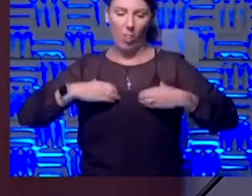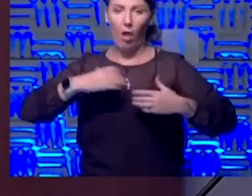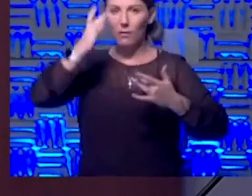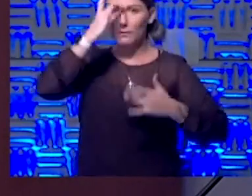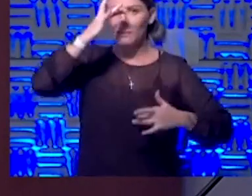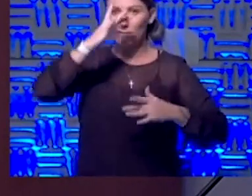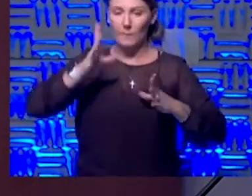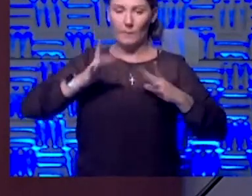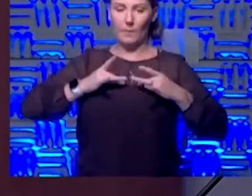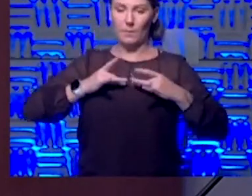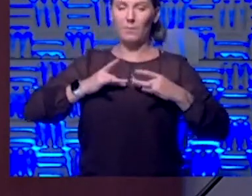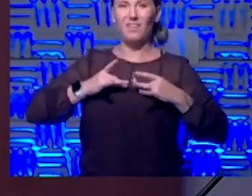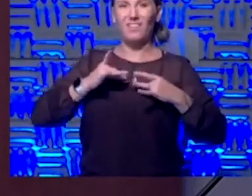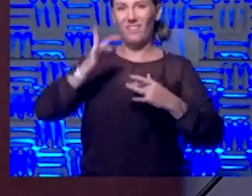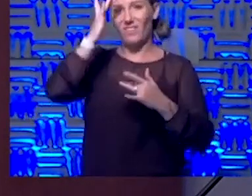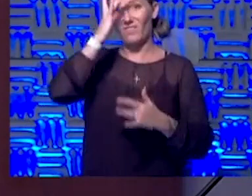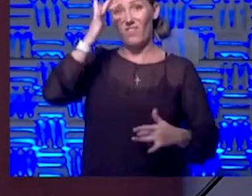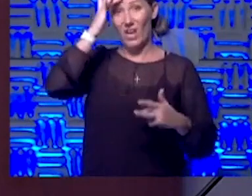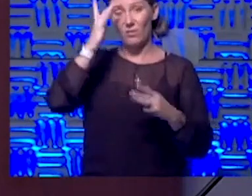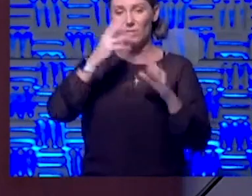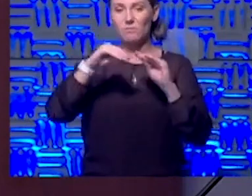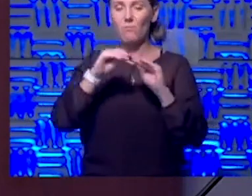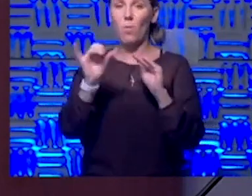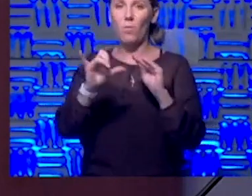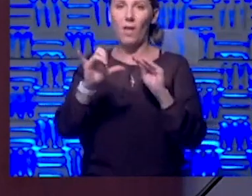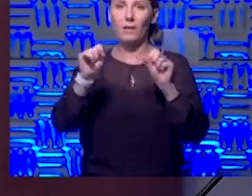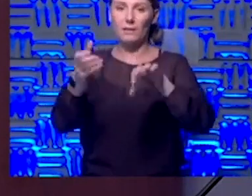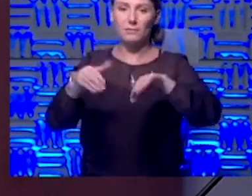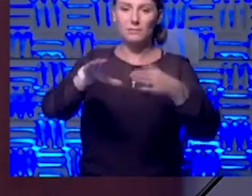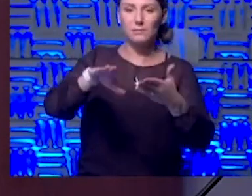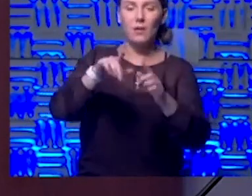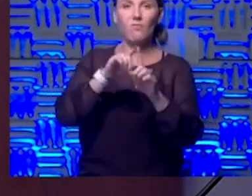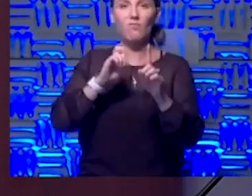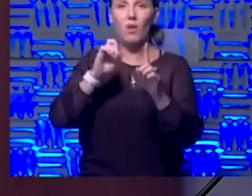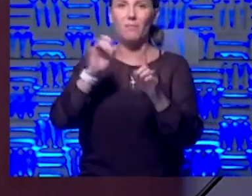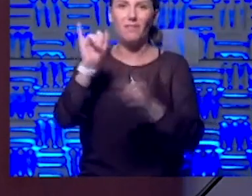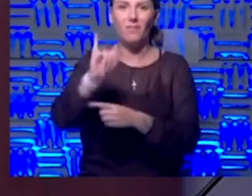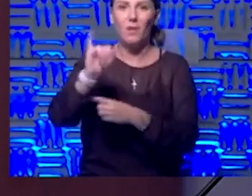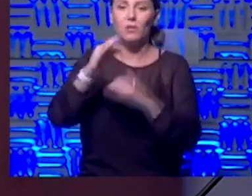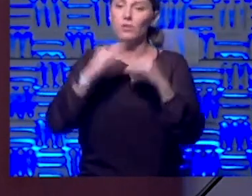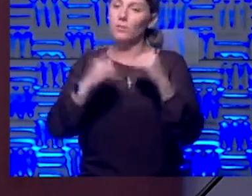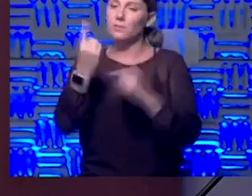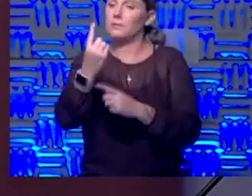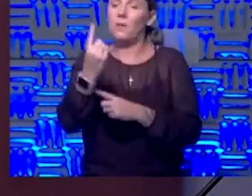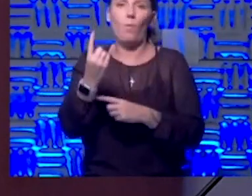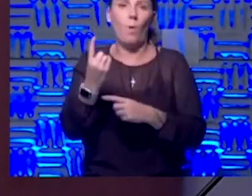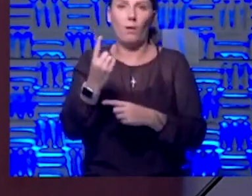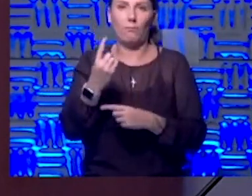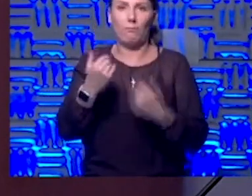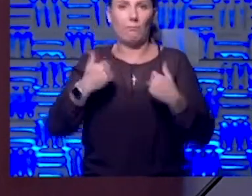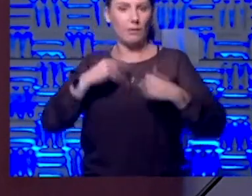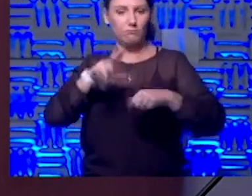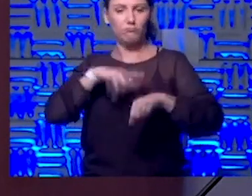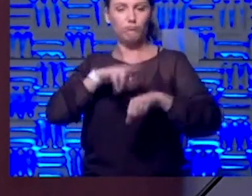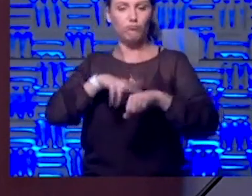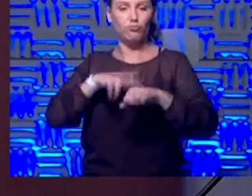get this virus, you're more likely to die from this infection than somebody that starts out normal,